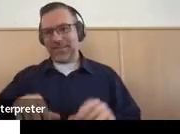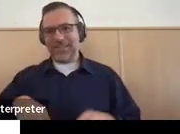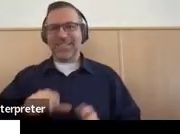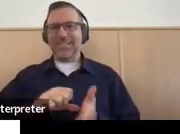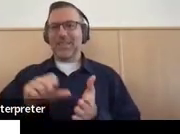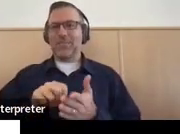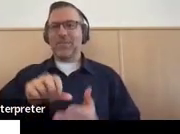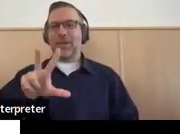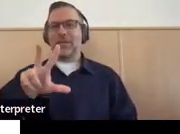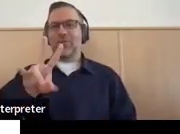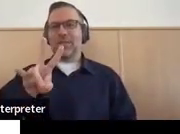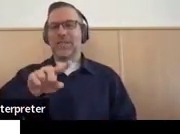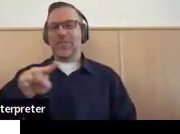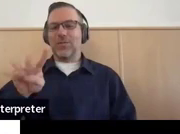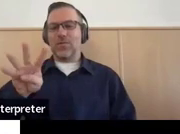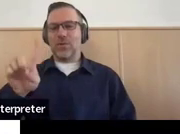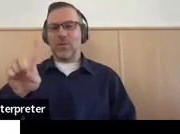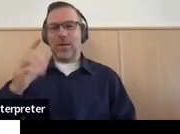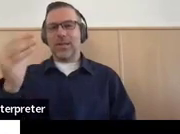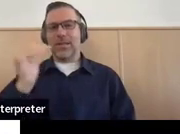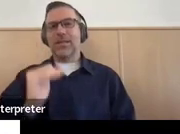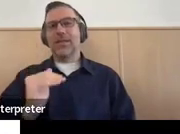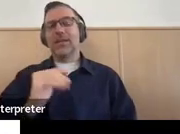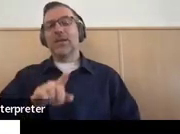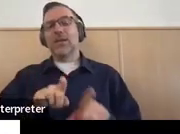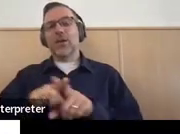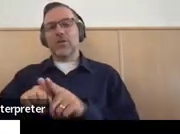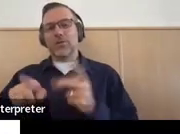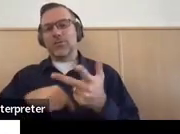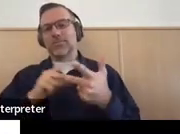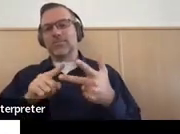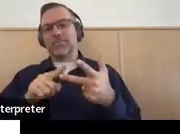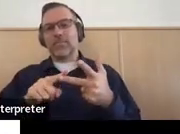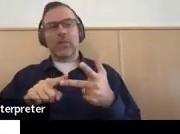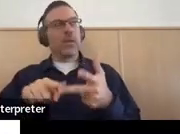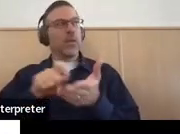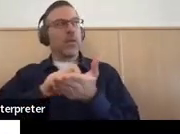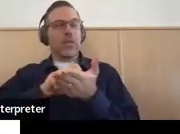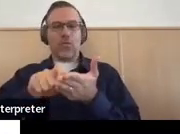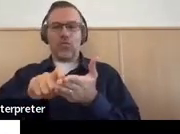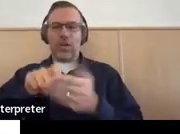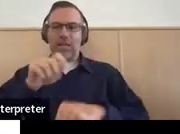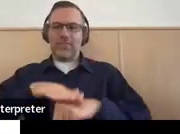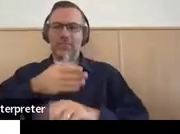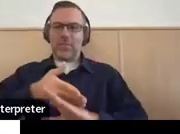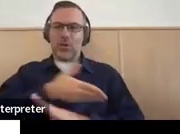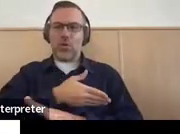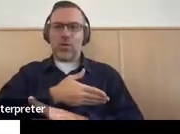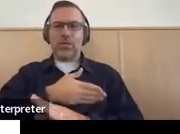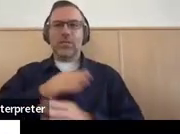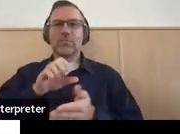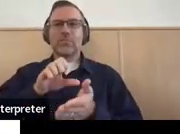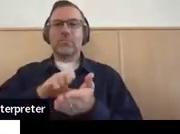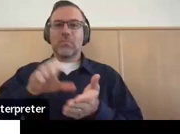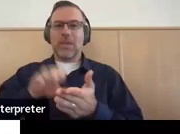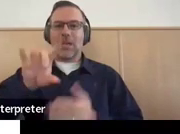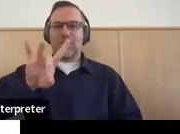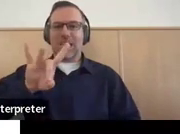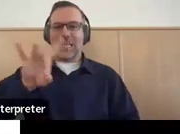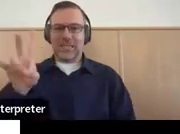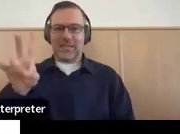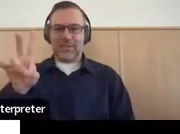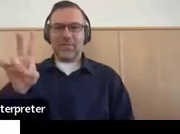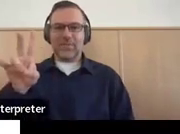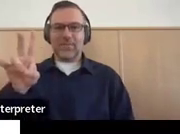37 to 41. And we'll also be talking about the written notice, which is on page 87. And please